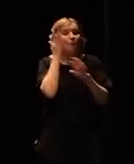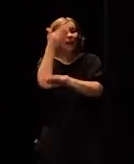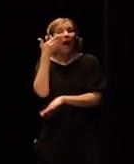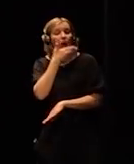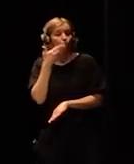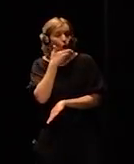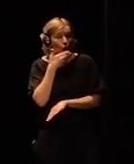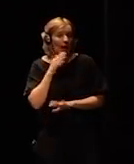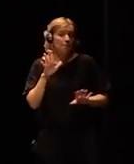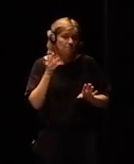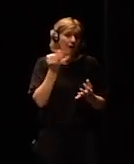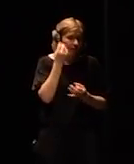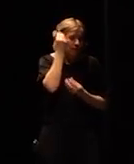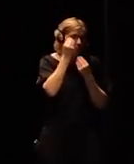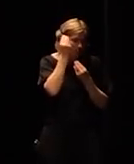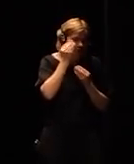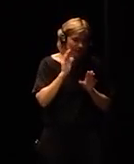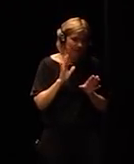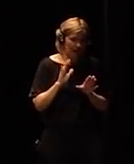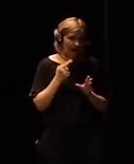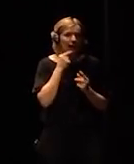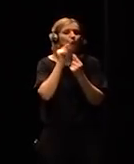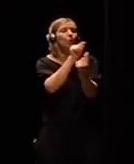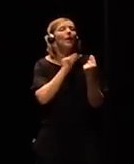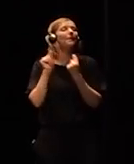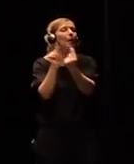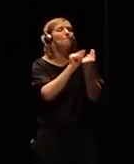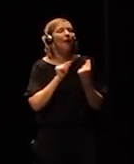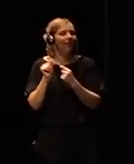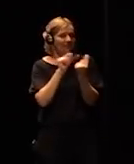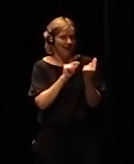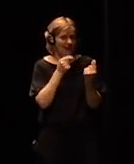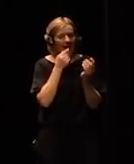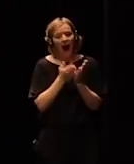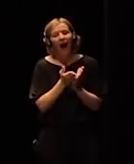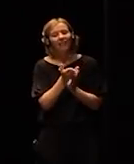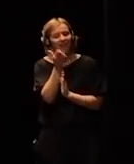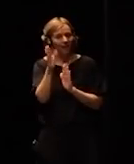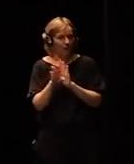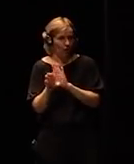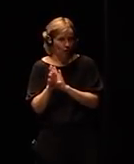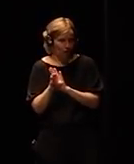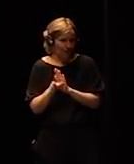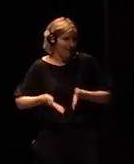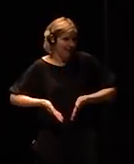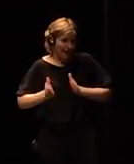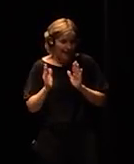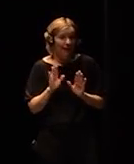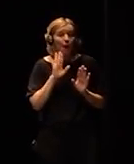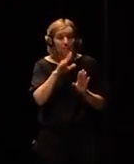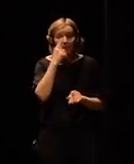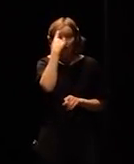cause a lot of debate about which direction we're going but what makes us human are all the invaluable things mystery understanding